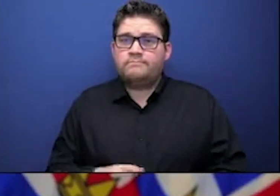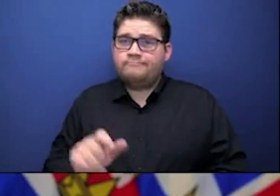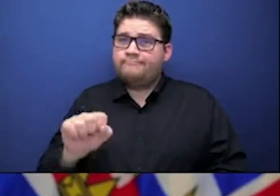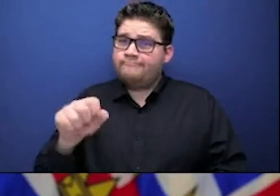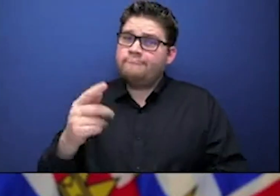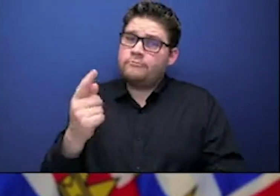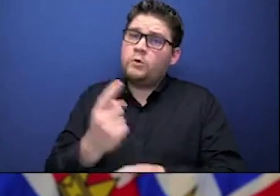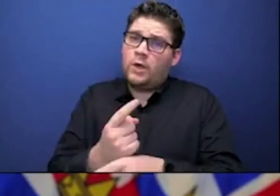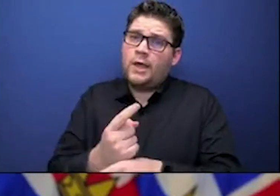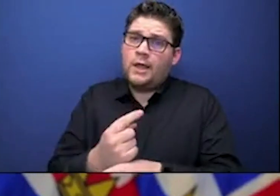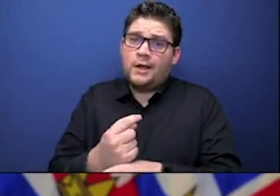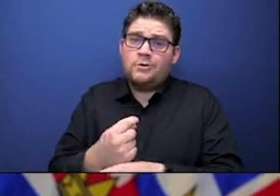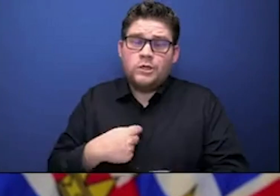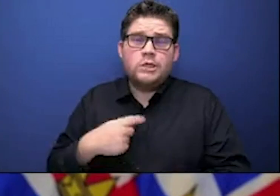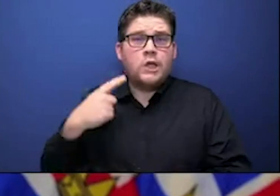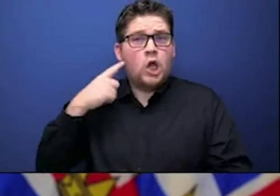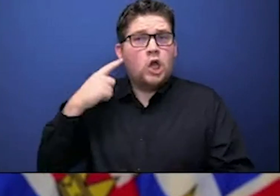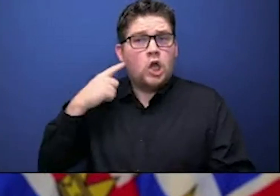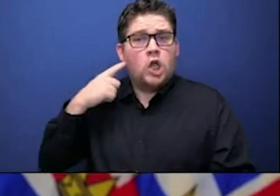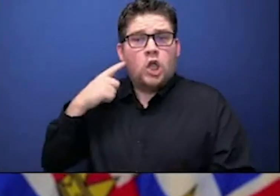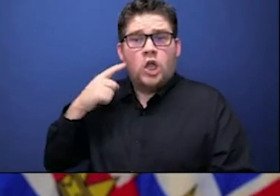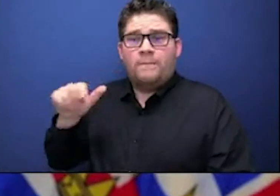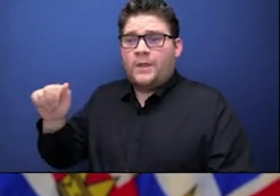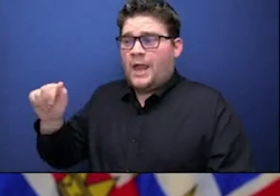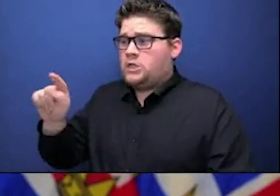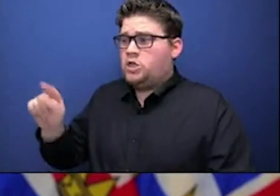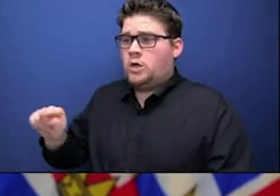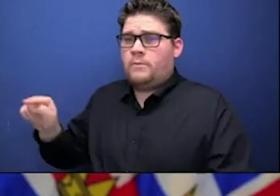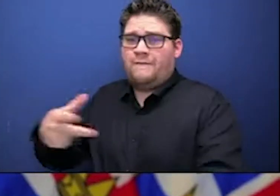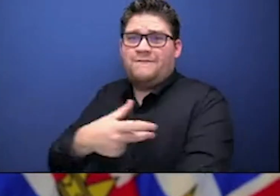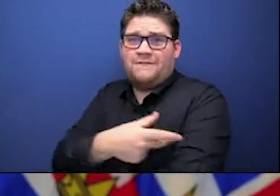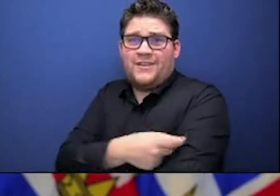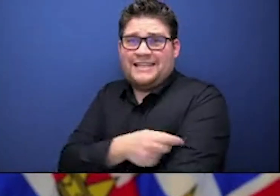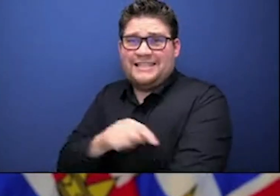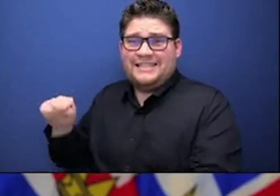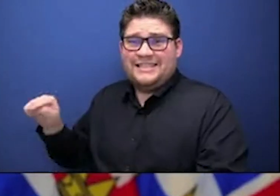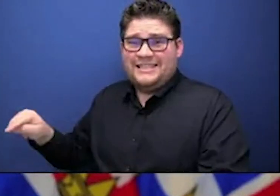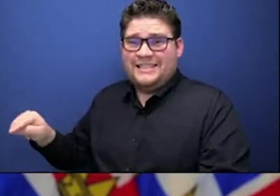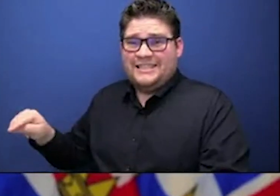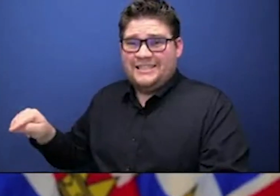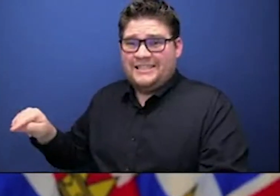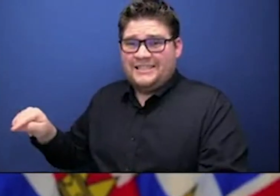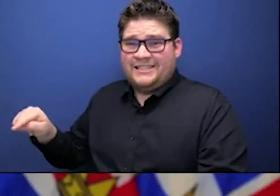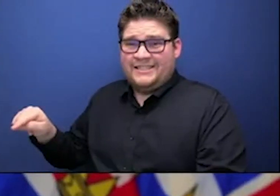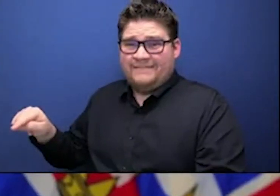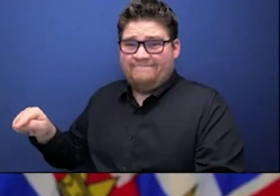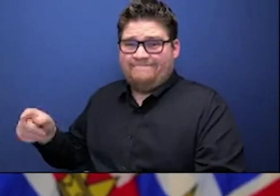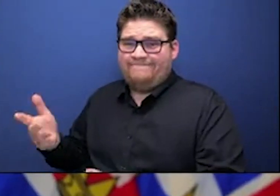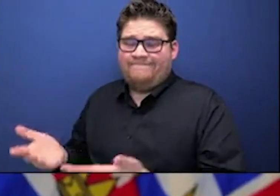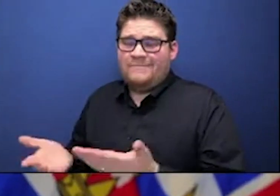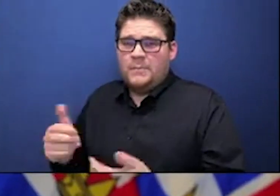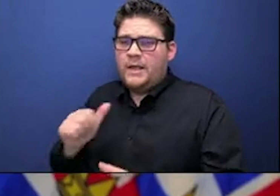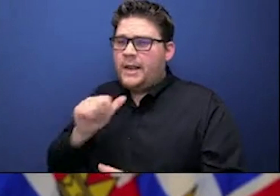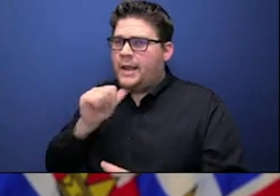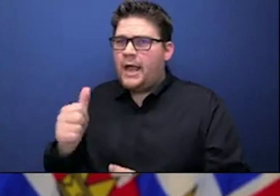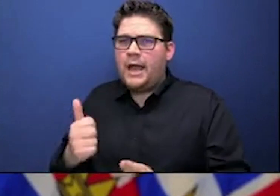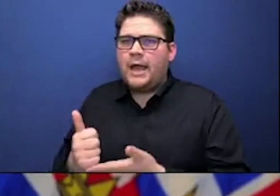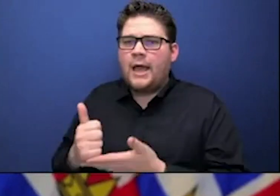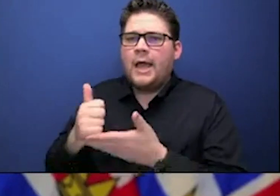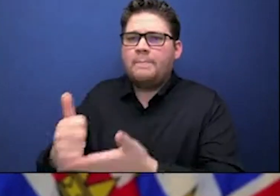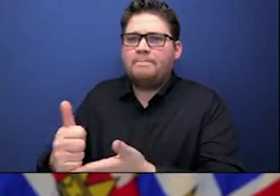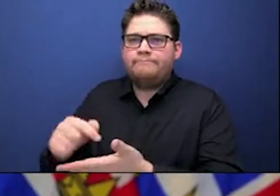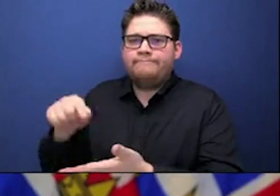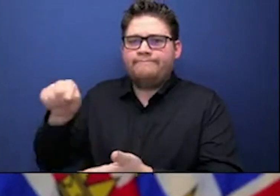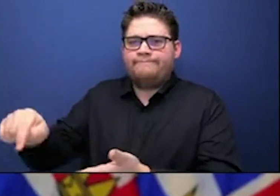benefit for hospitalization and more severe illness, but particularly in younger people. But the South African variant